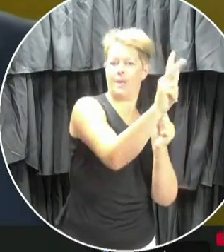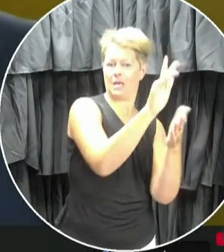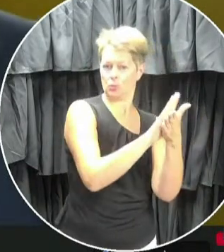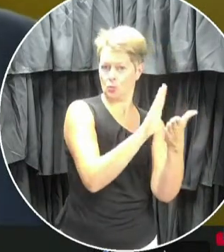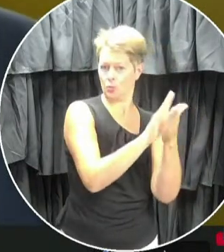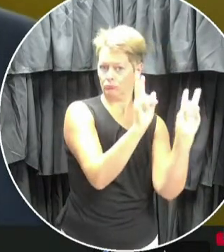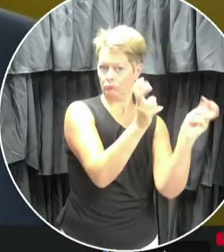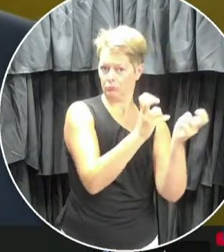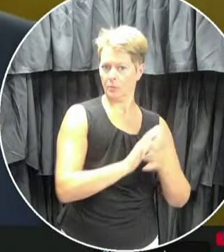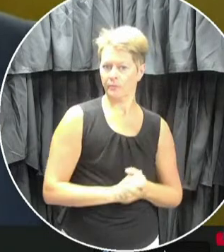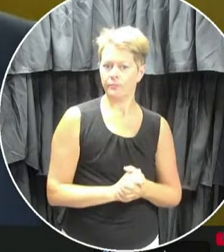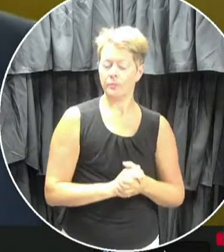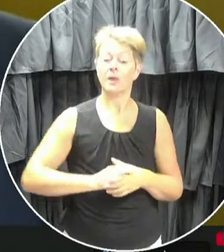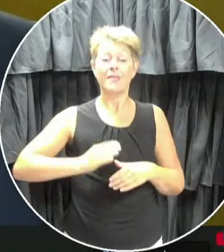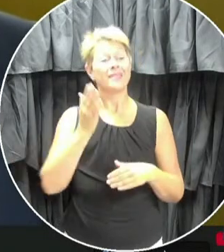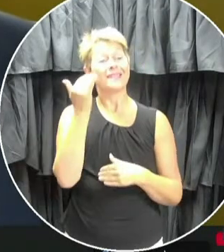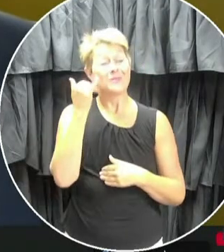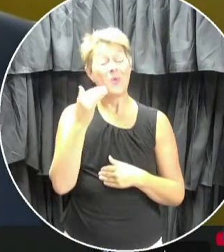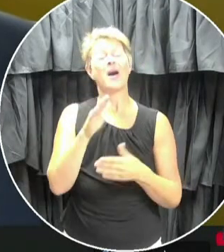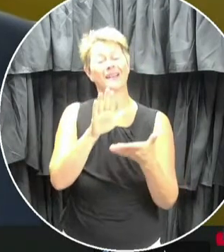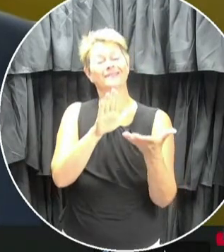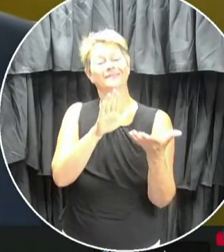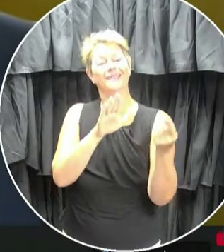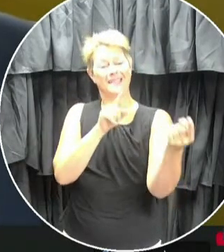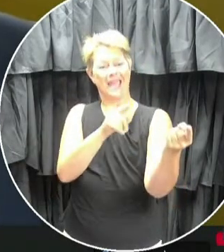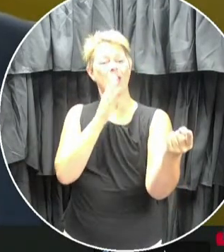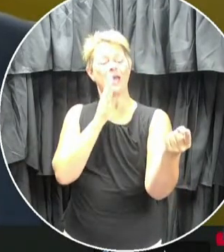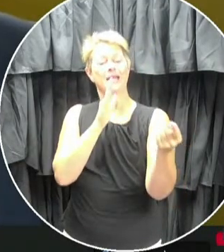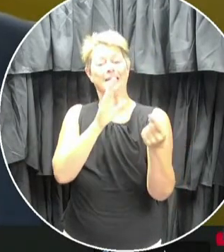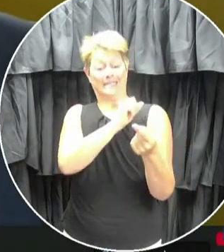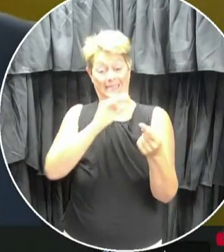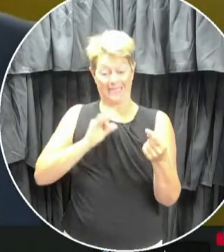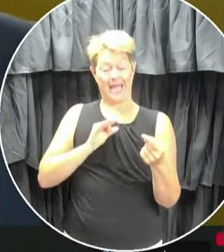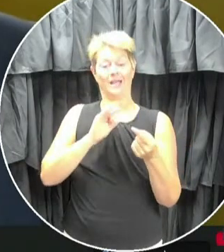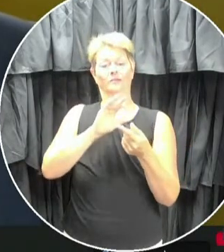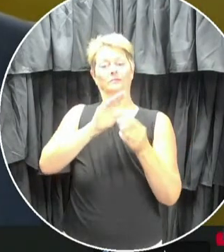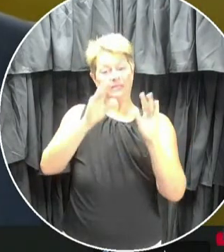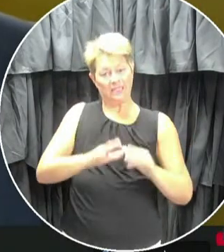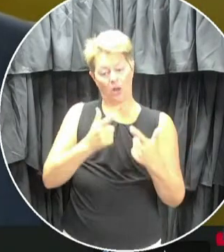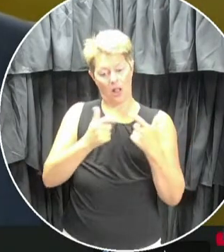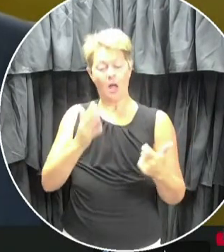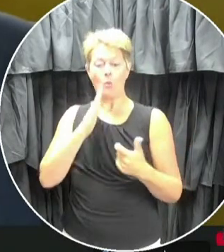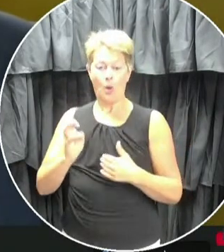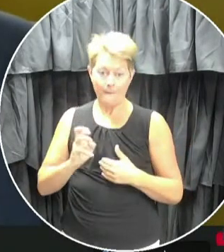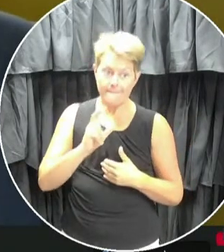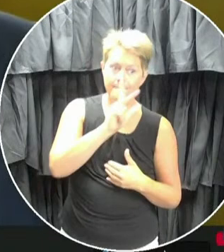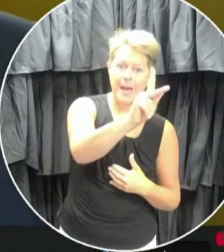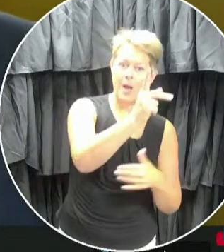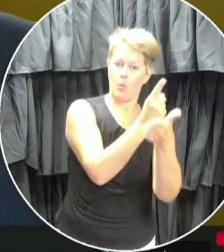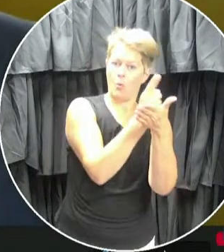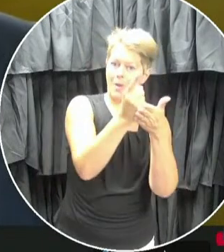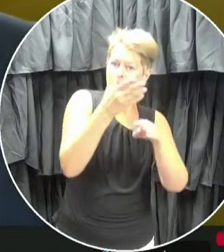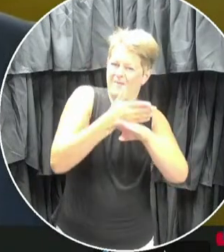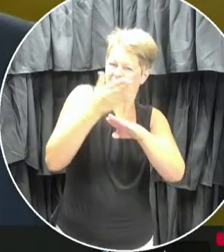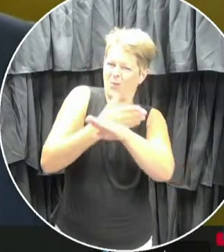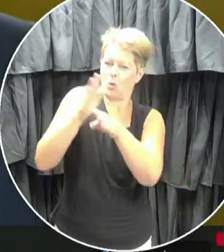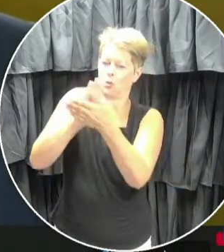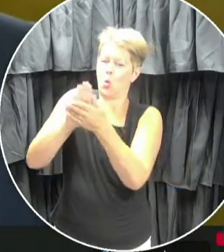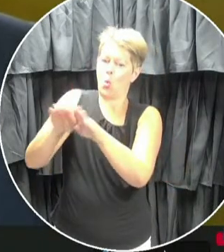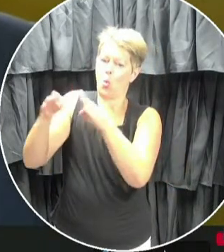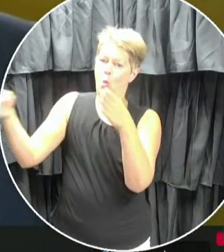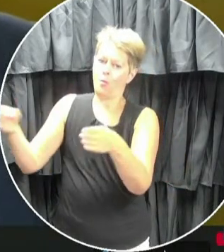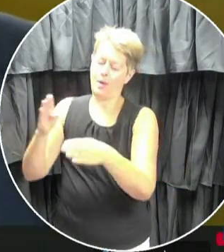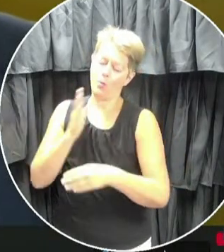are officially back at school a week in advance of students so that these school specific plans can be developed and